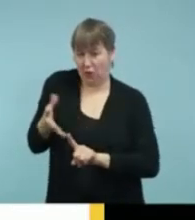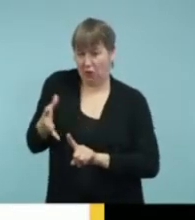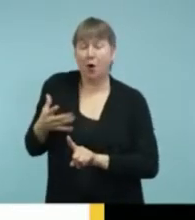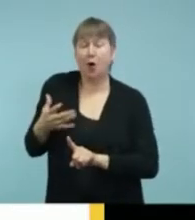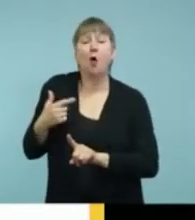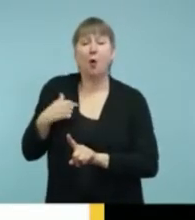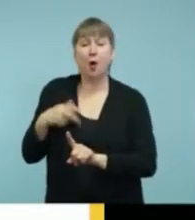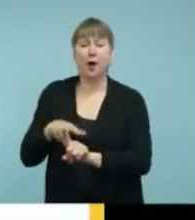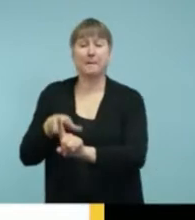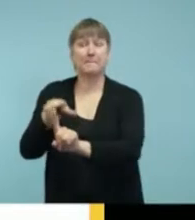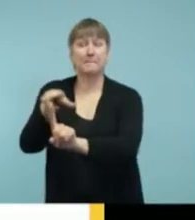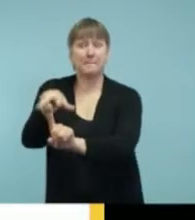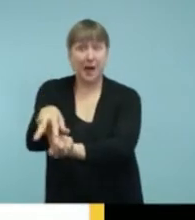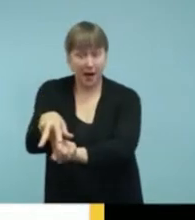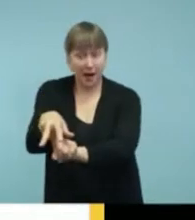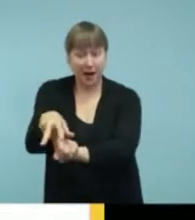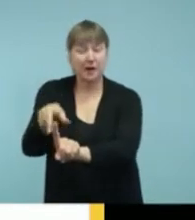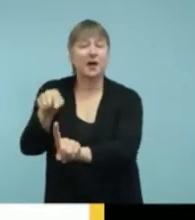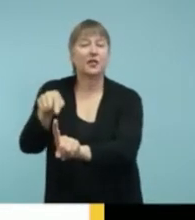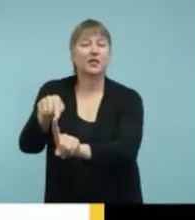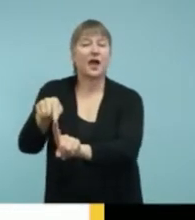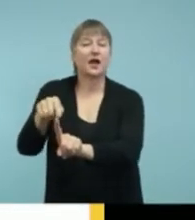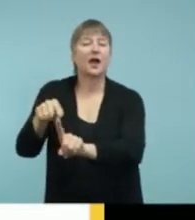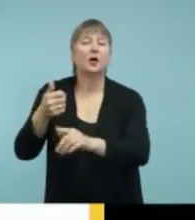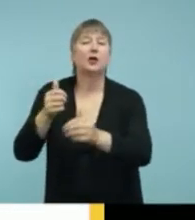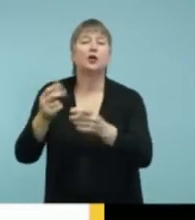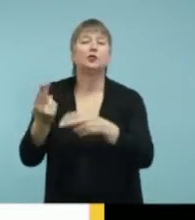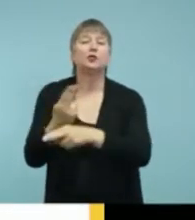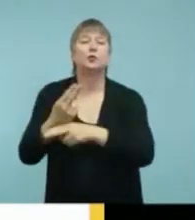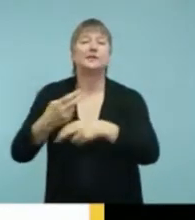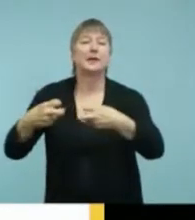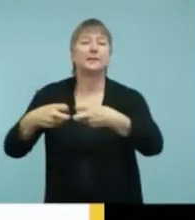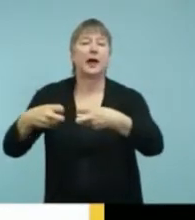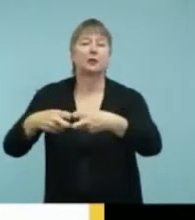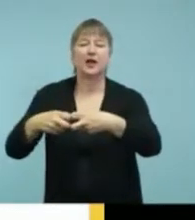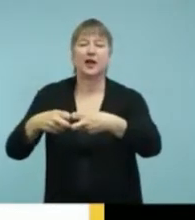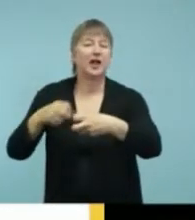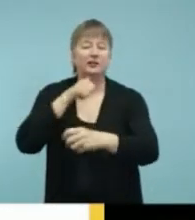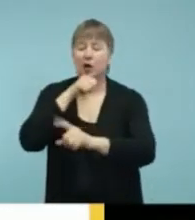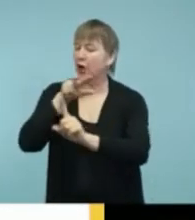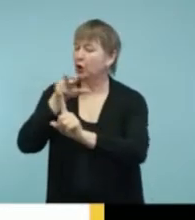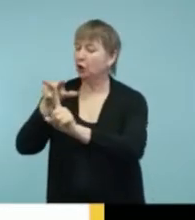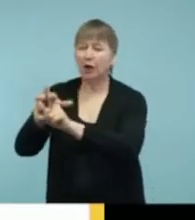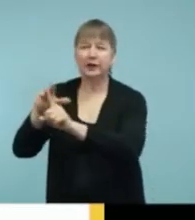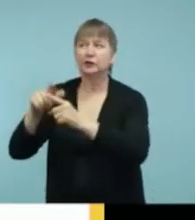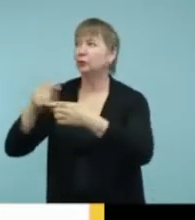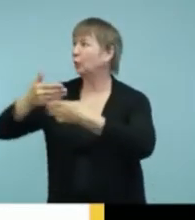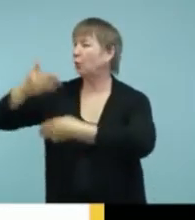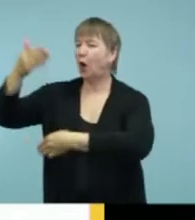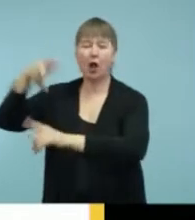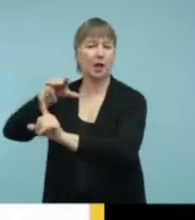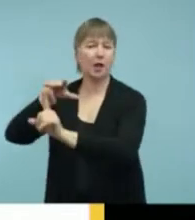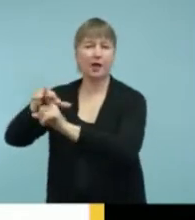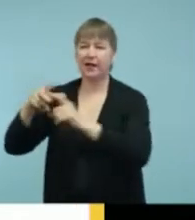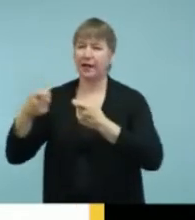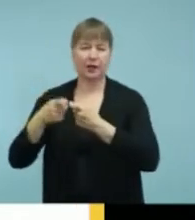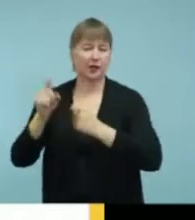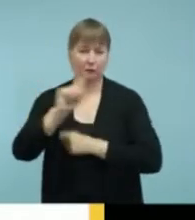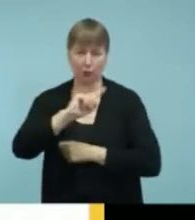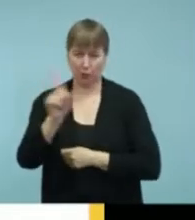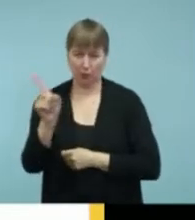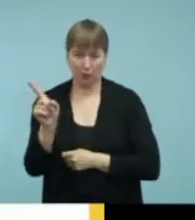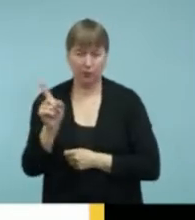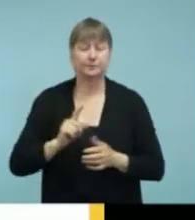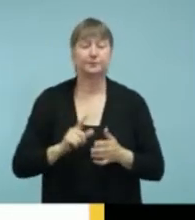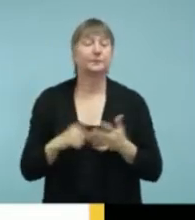that are battery operated. Meaning not plugged into the wall. So, think of this scenario. You're sitting